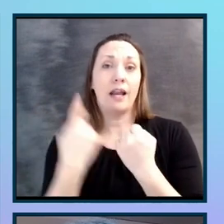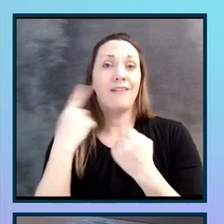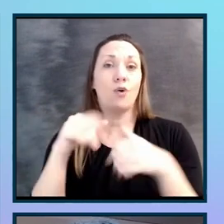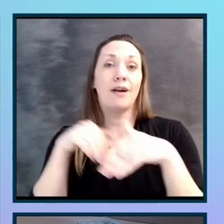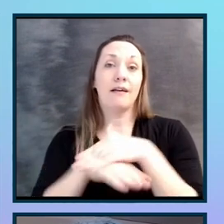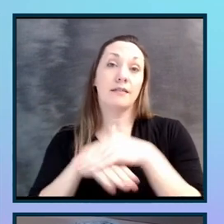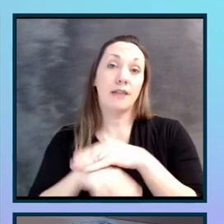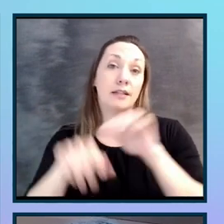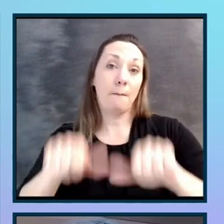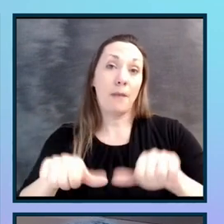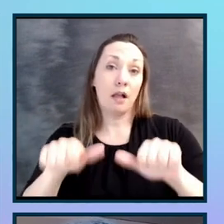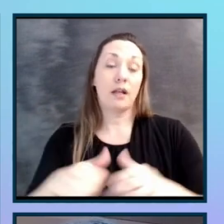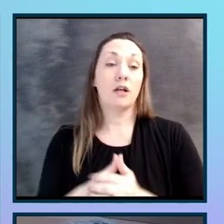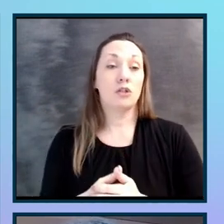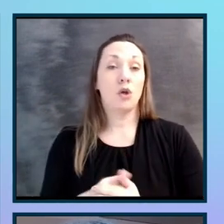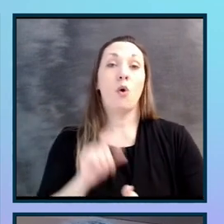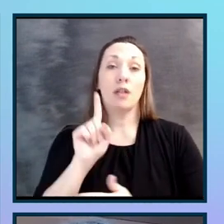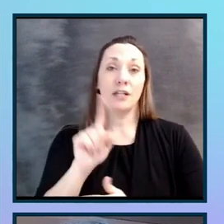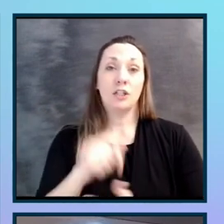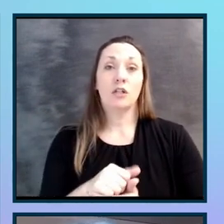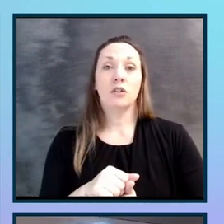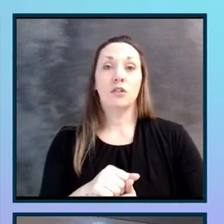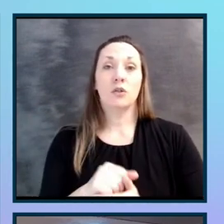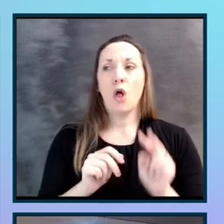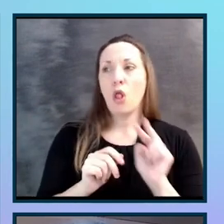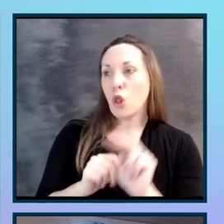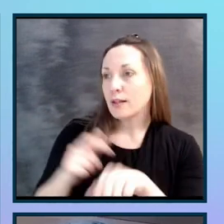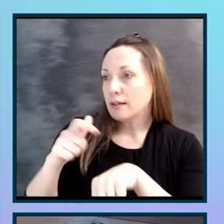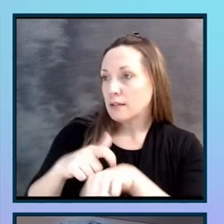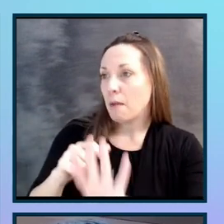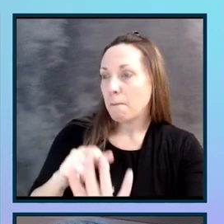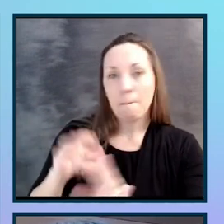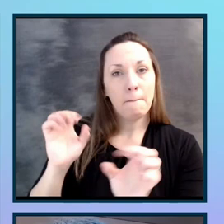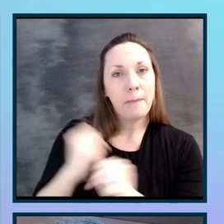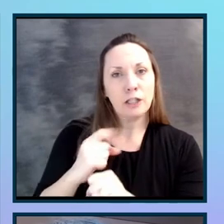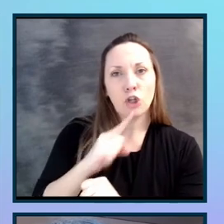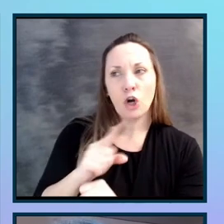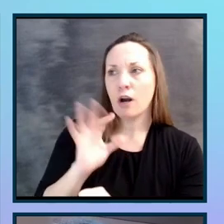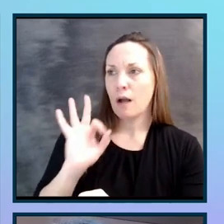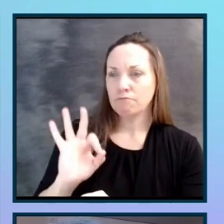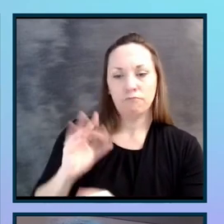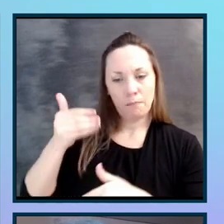So let me just do a time check and make sure I'm on track.